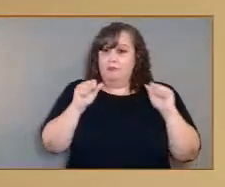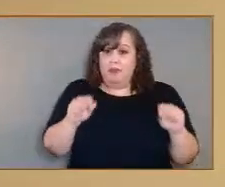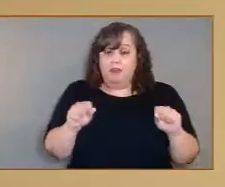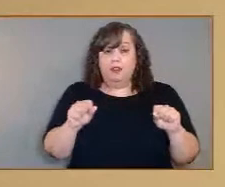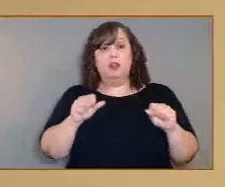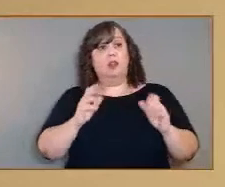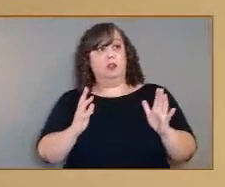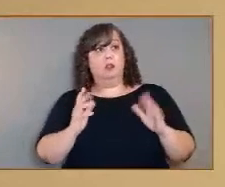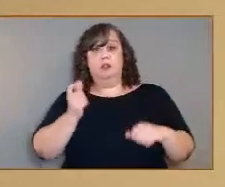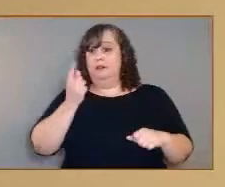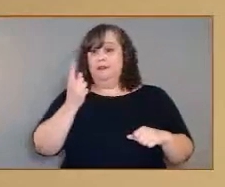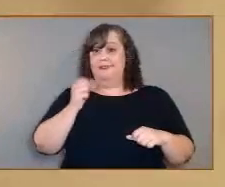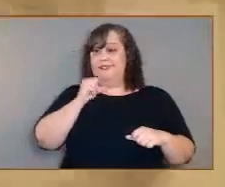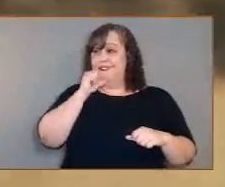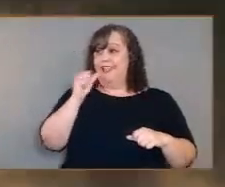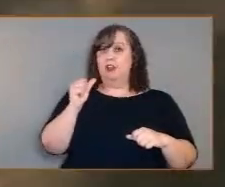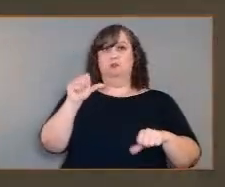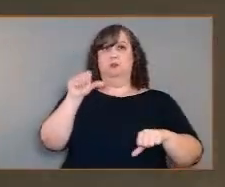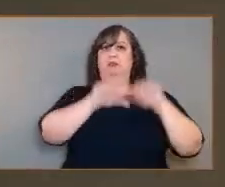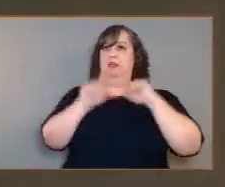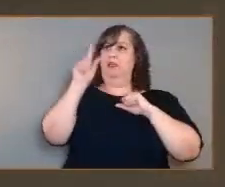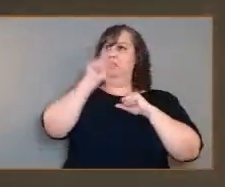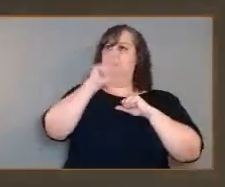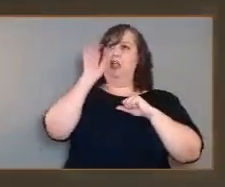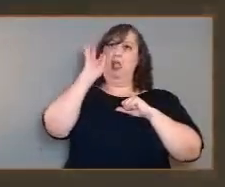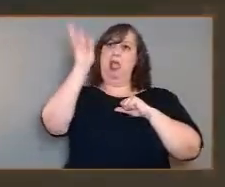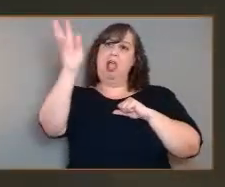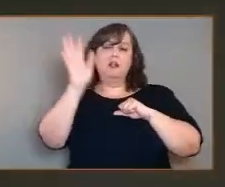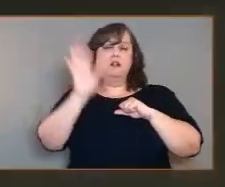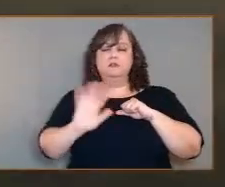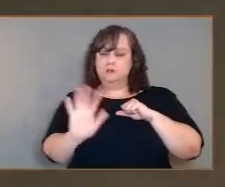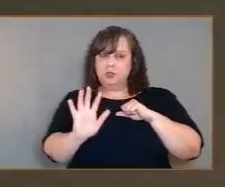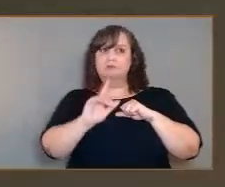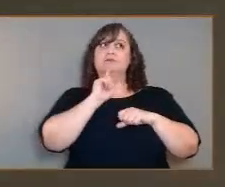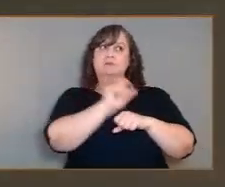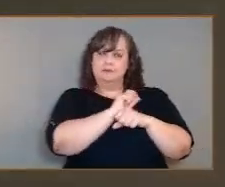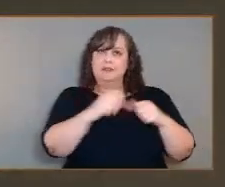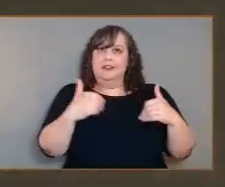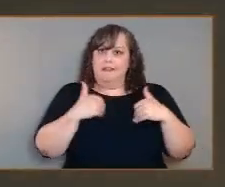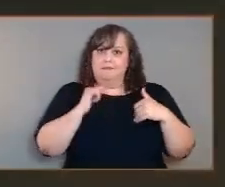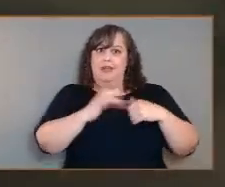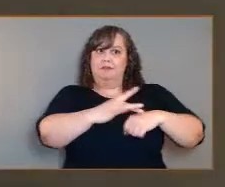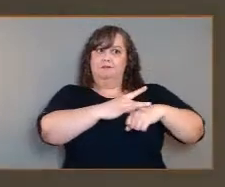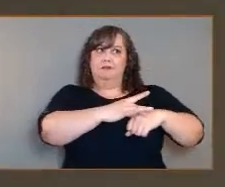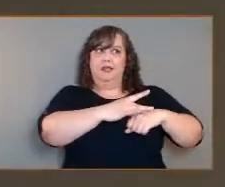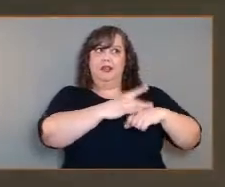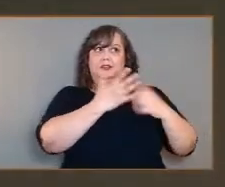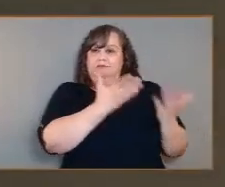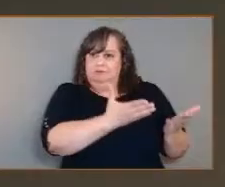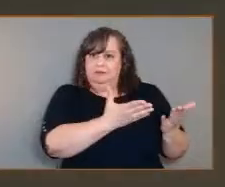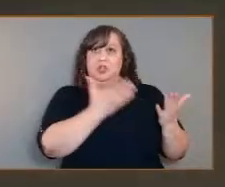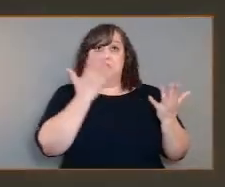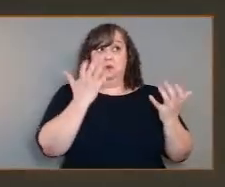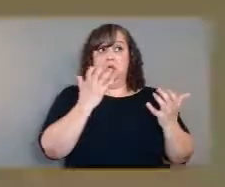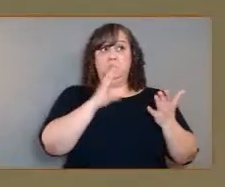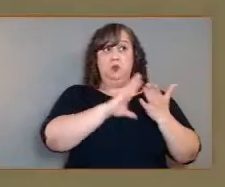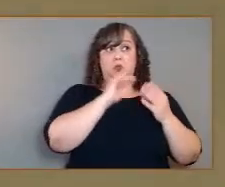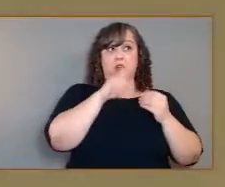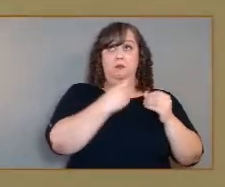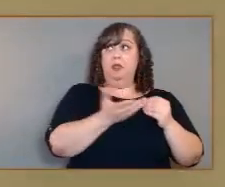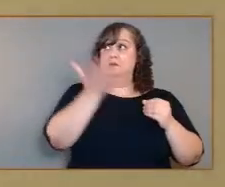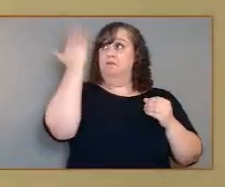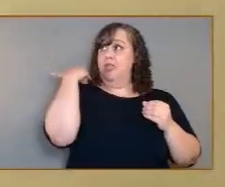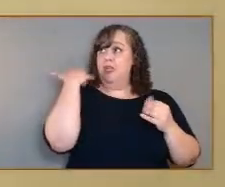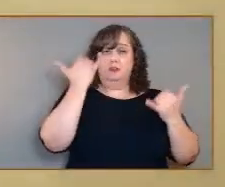fiction. This planet does exist. And if we want to learn more about the past, present, and possible future of our planet, and the